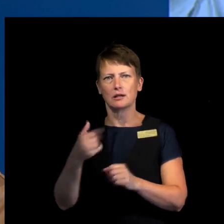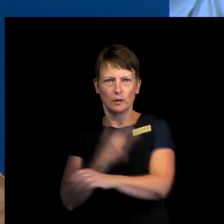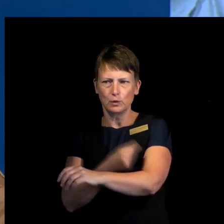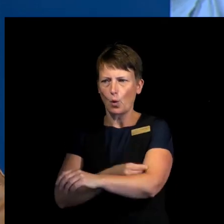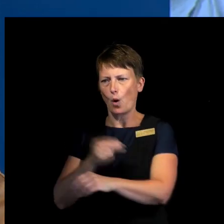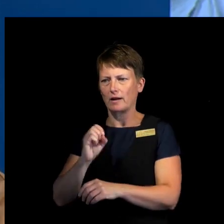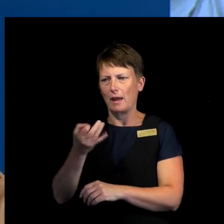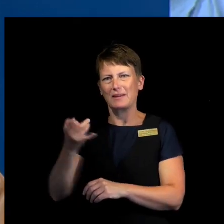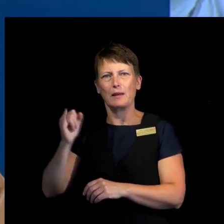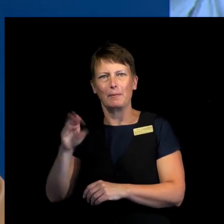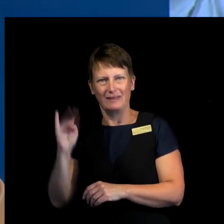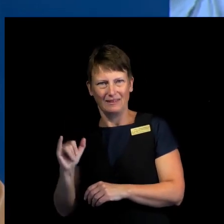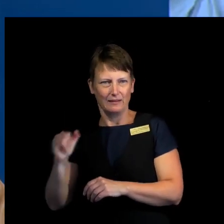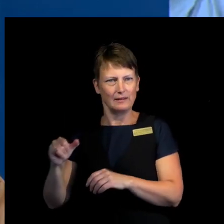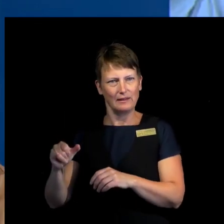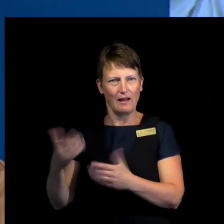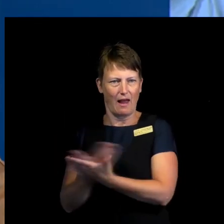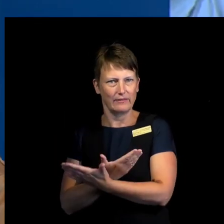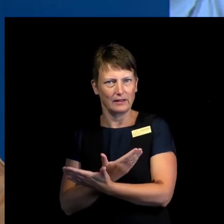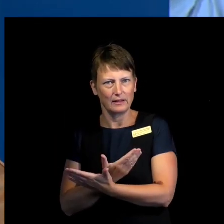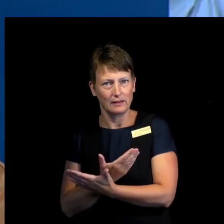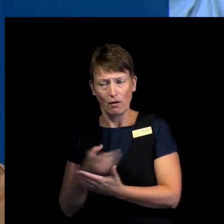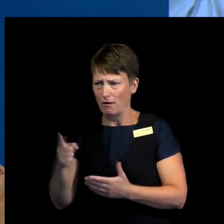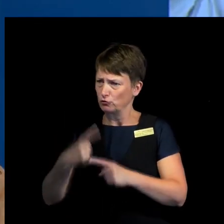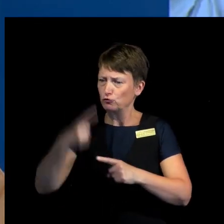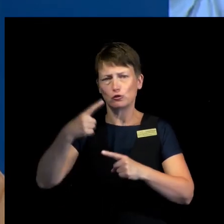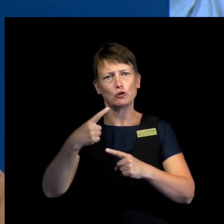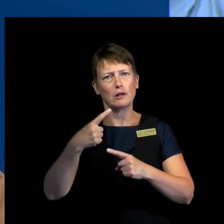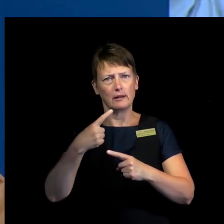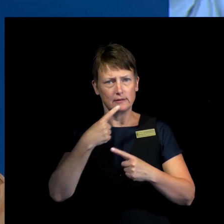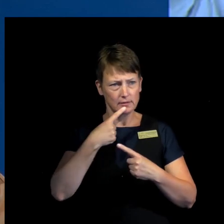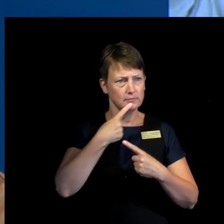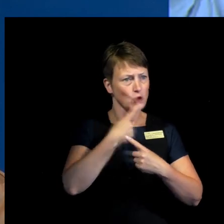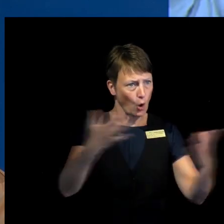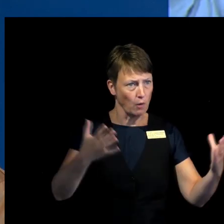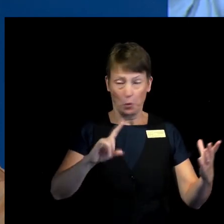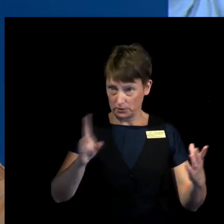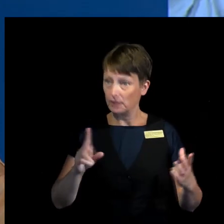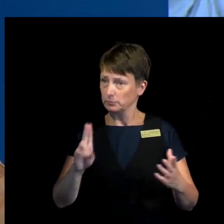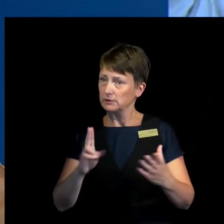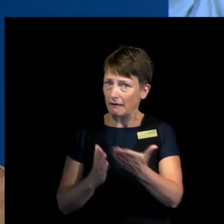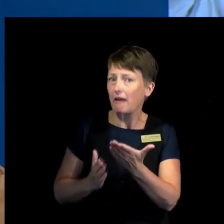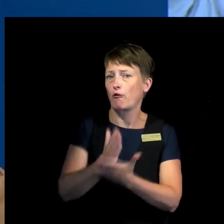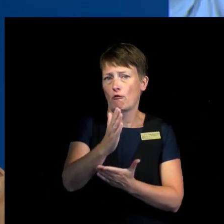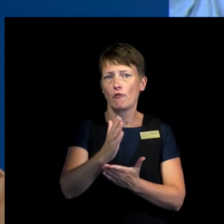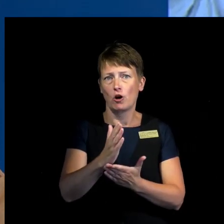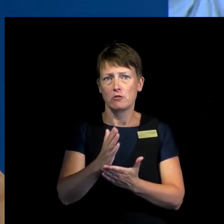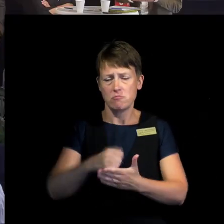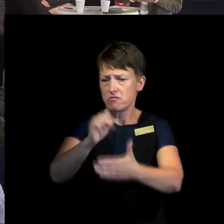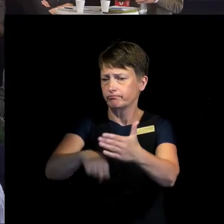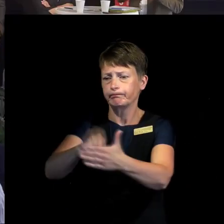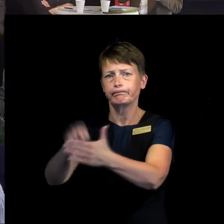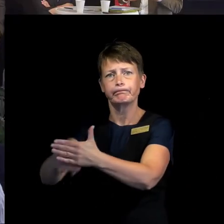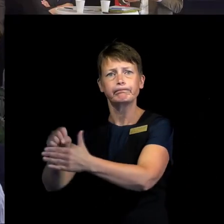agenda and actually delivers on its promises and kills without any